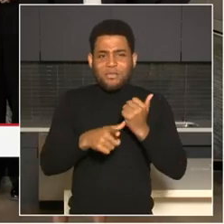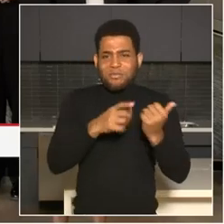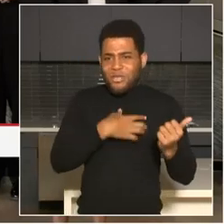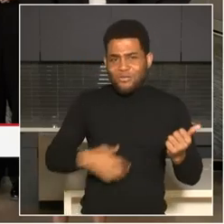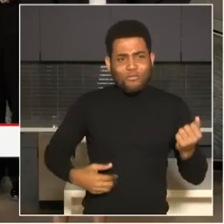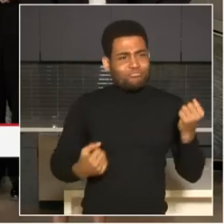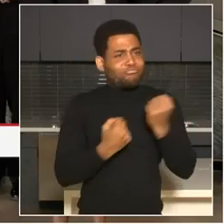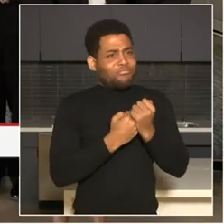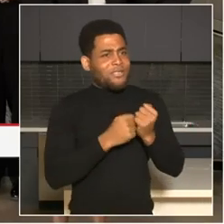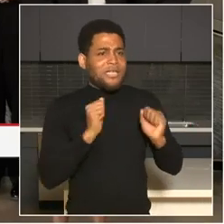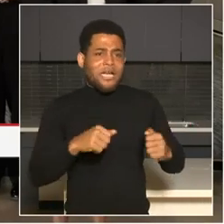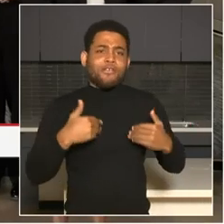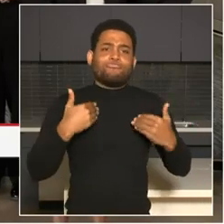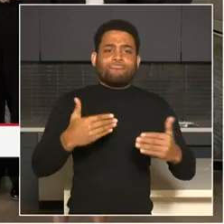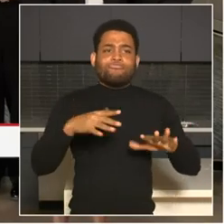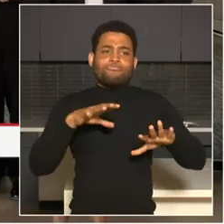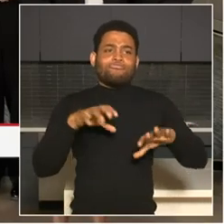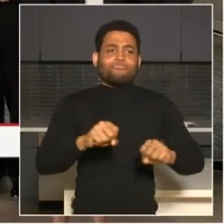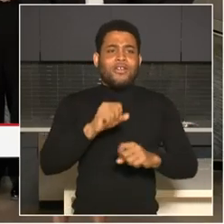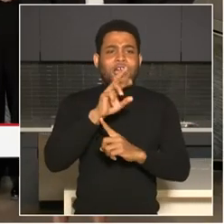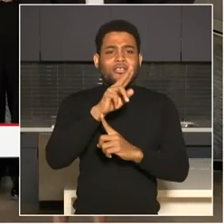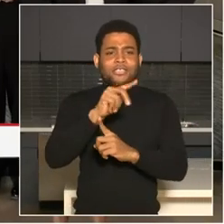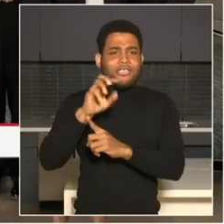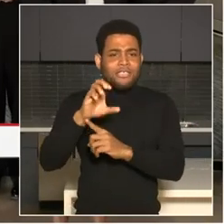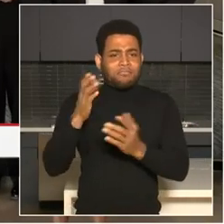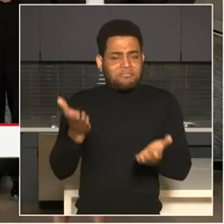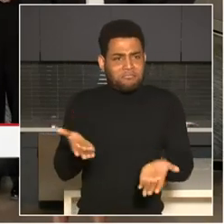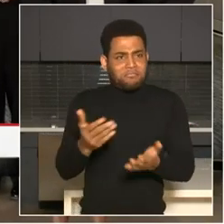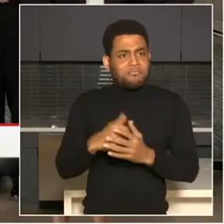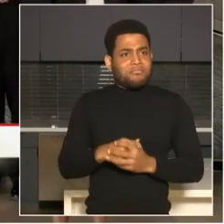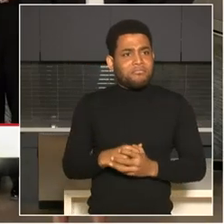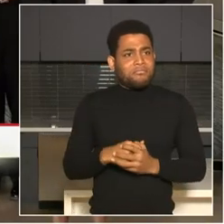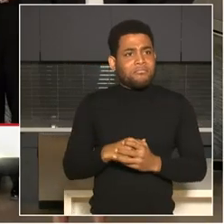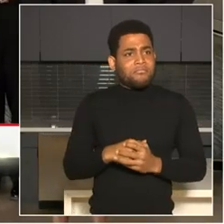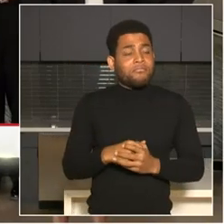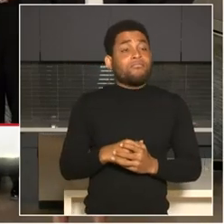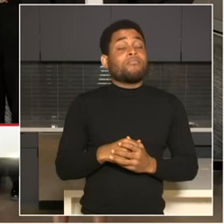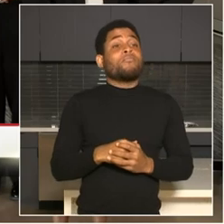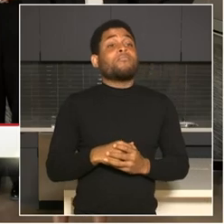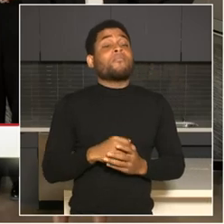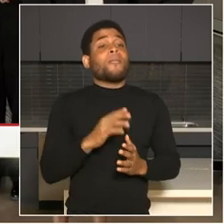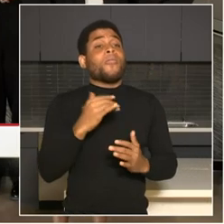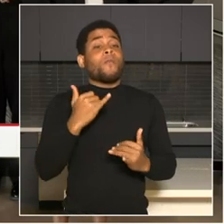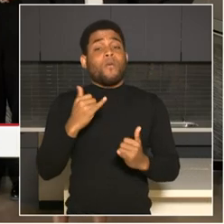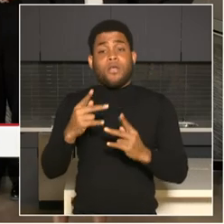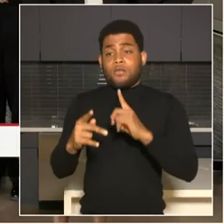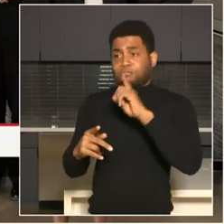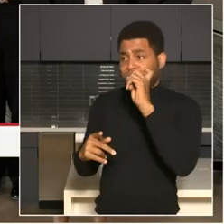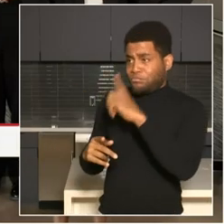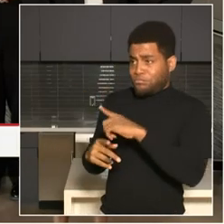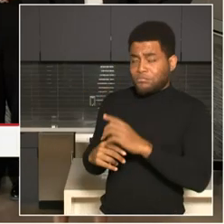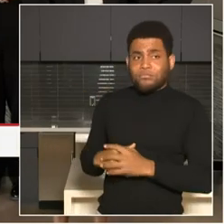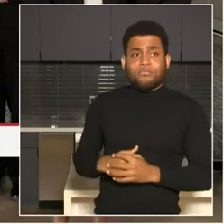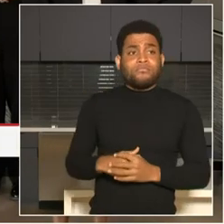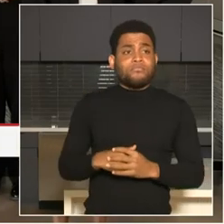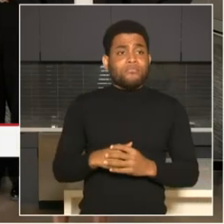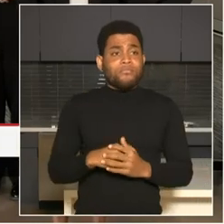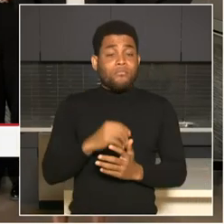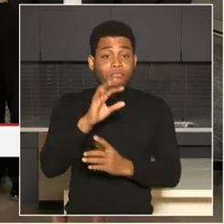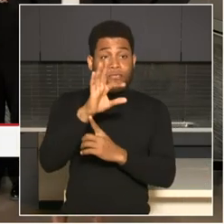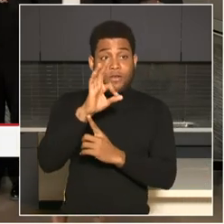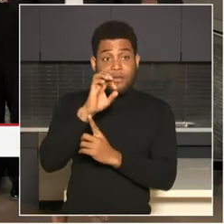Um, after the crime center becomes operational, I'm curious, um, in February, will operation Atlas continue?